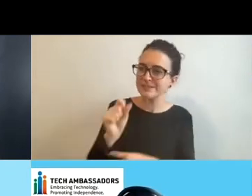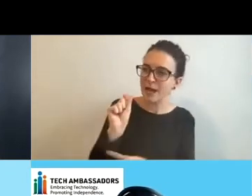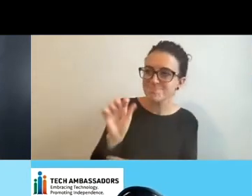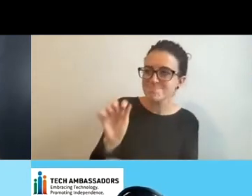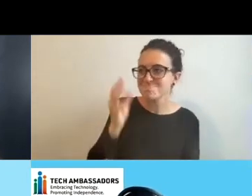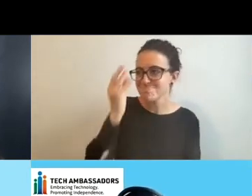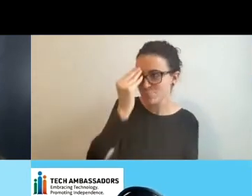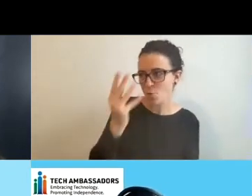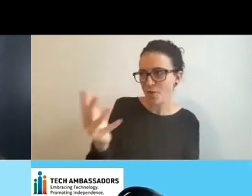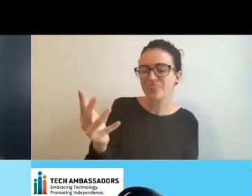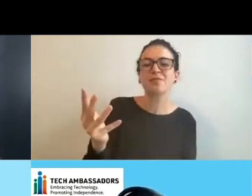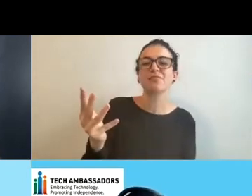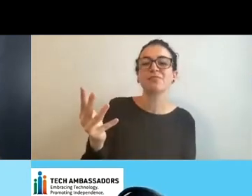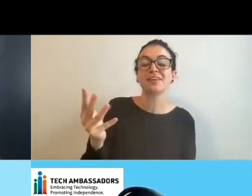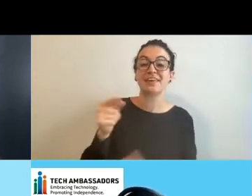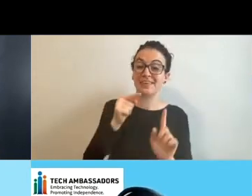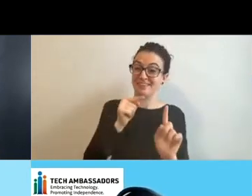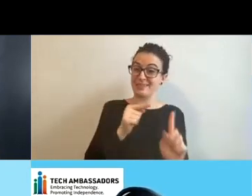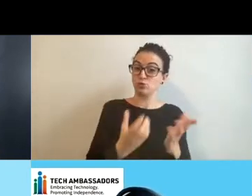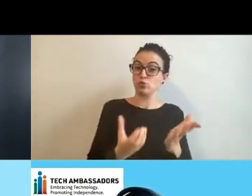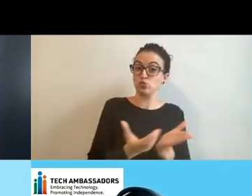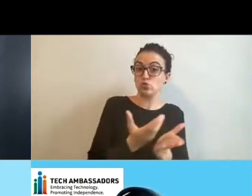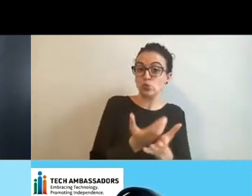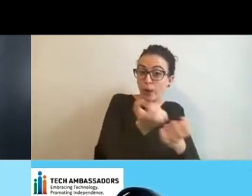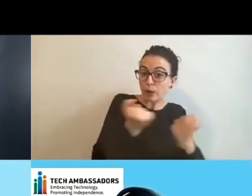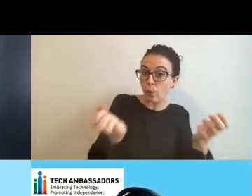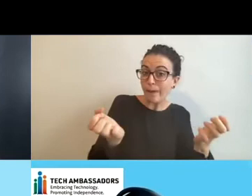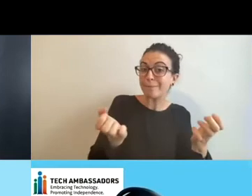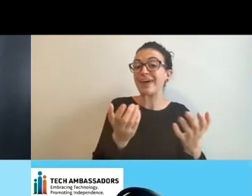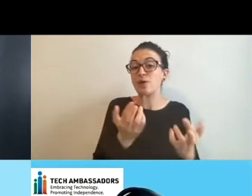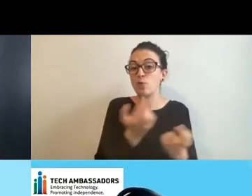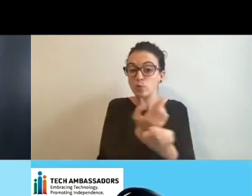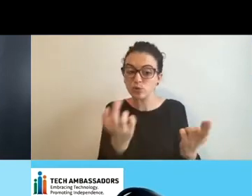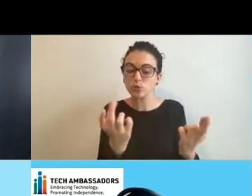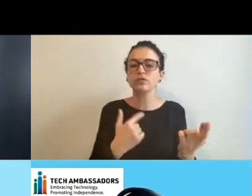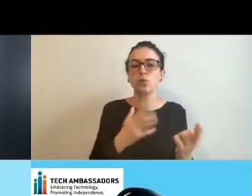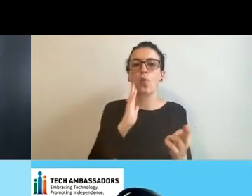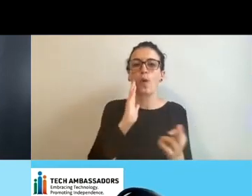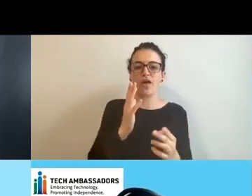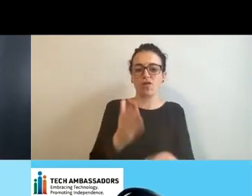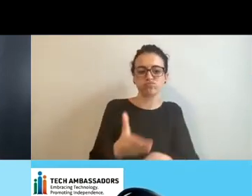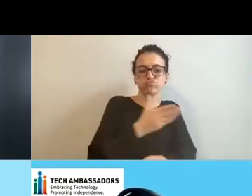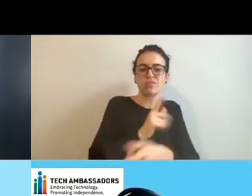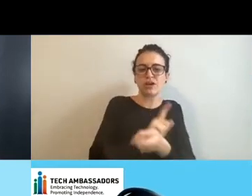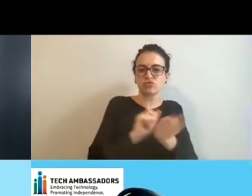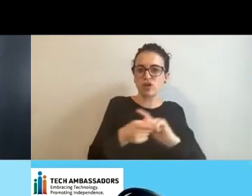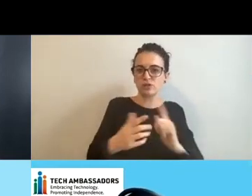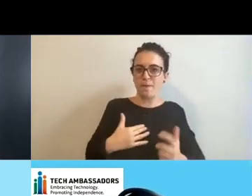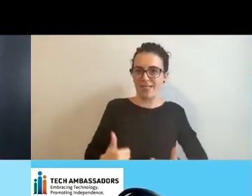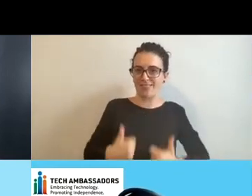change my life and just knowing all the,